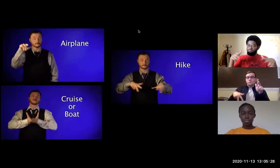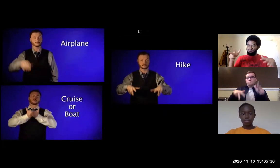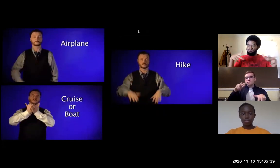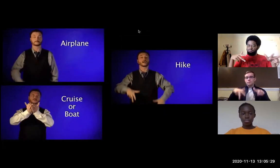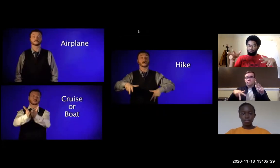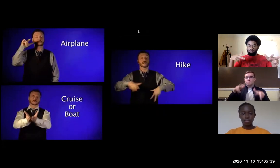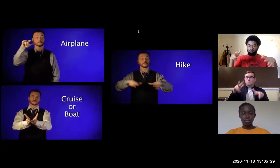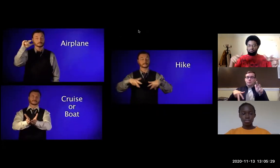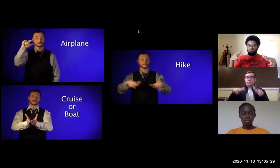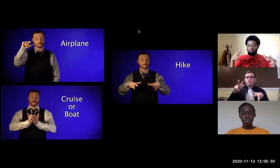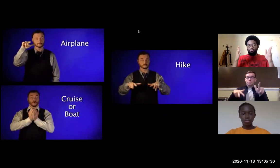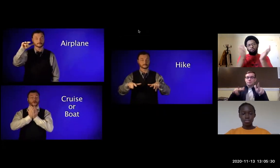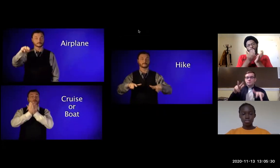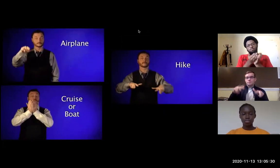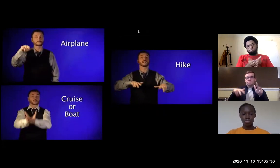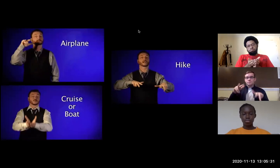hike